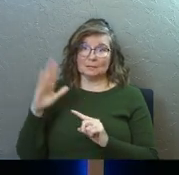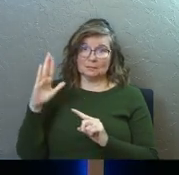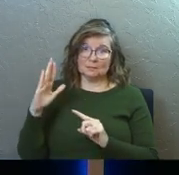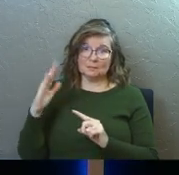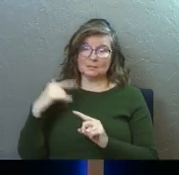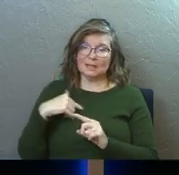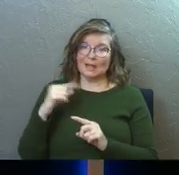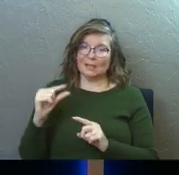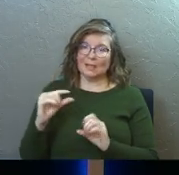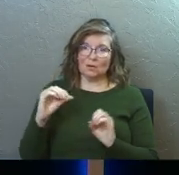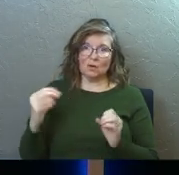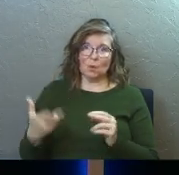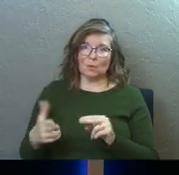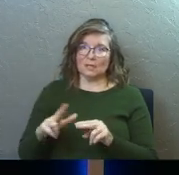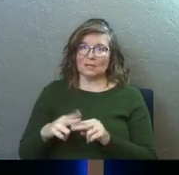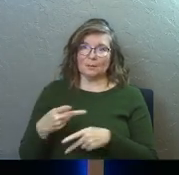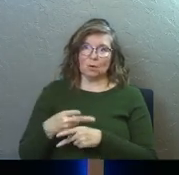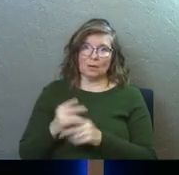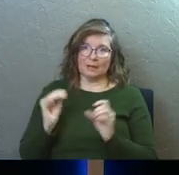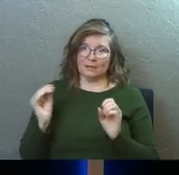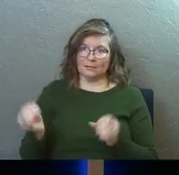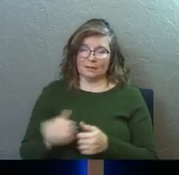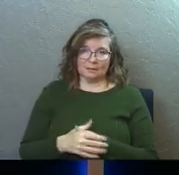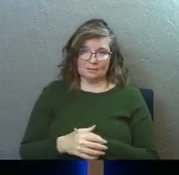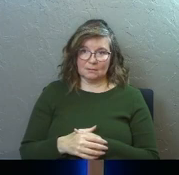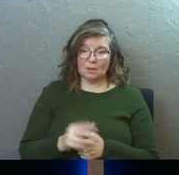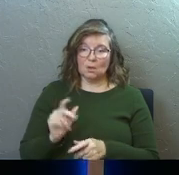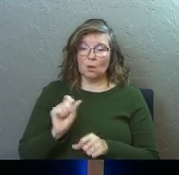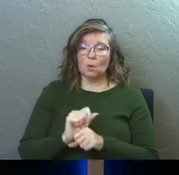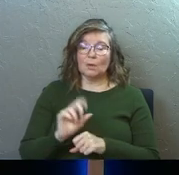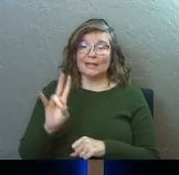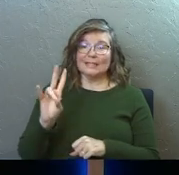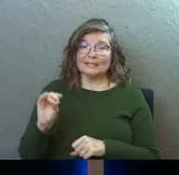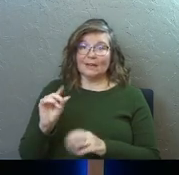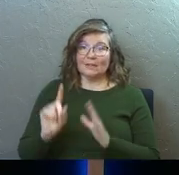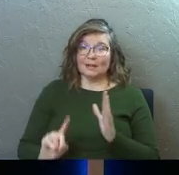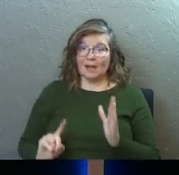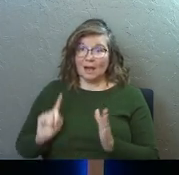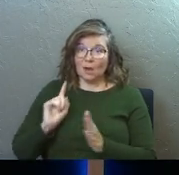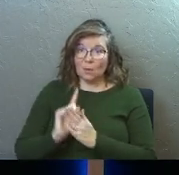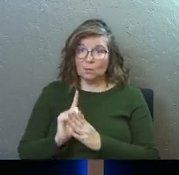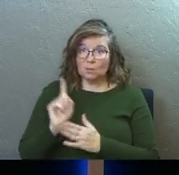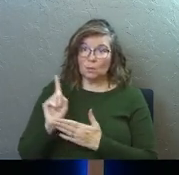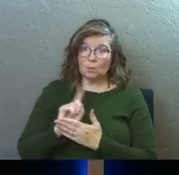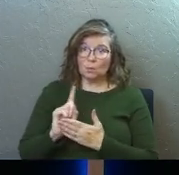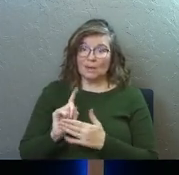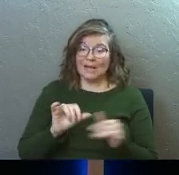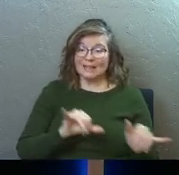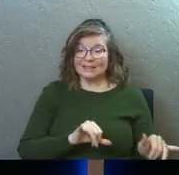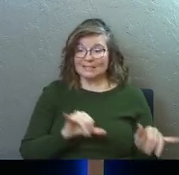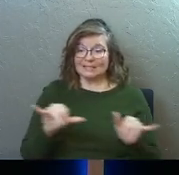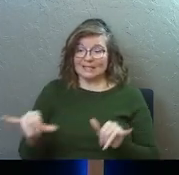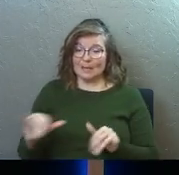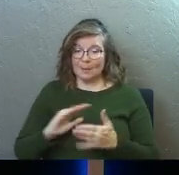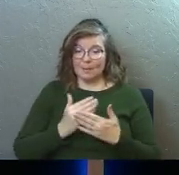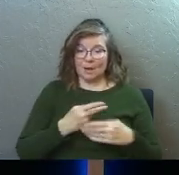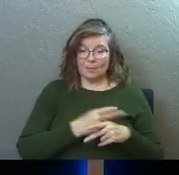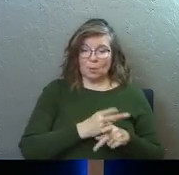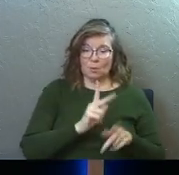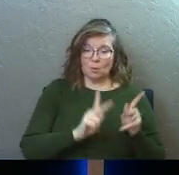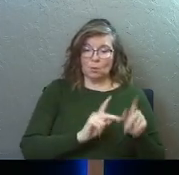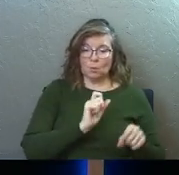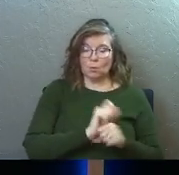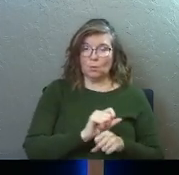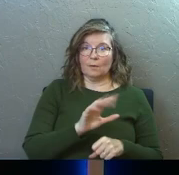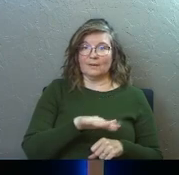they had little to no increase in productivity. And those who work 70 hours in one week had the same amount of productivity